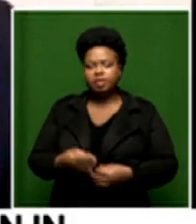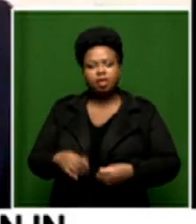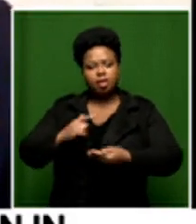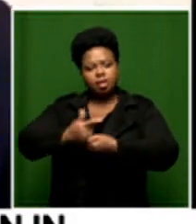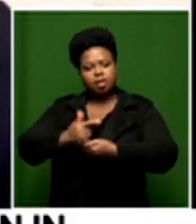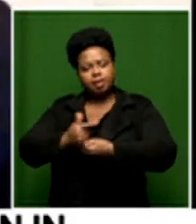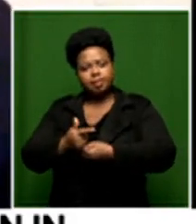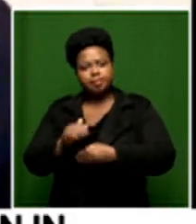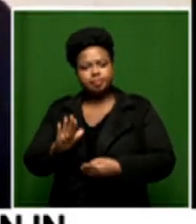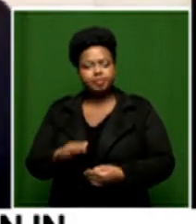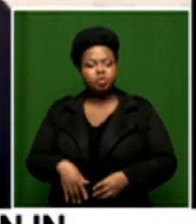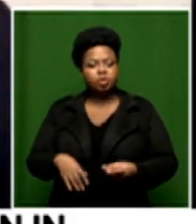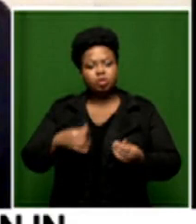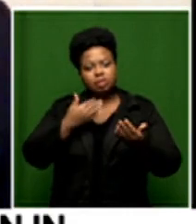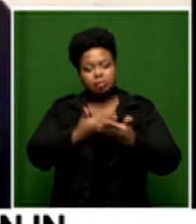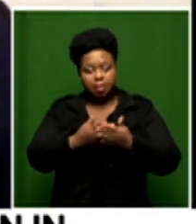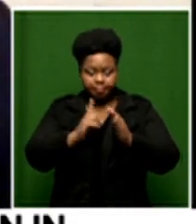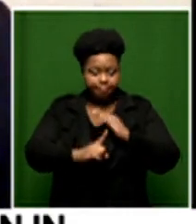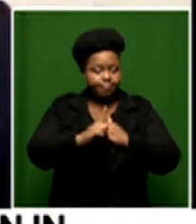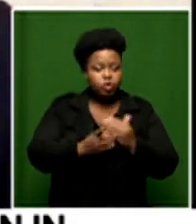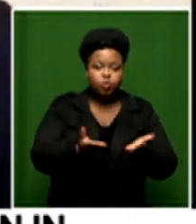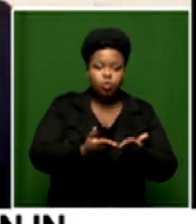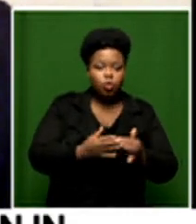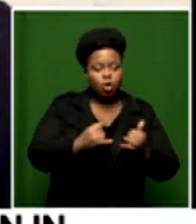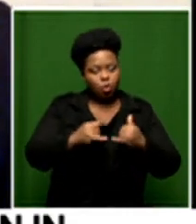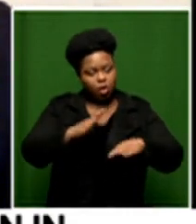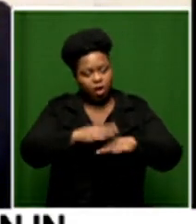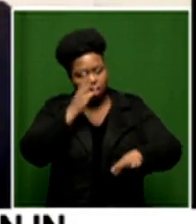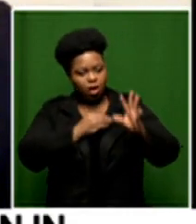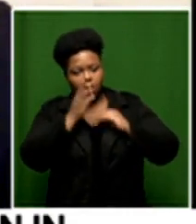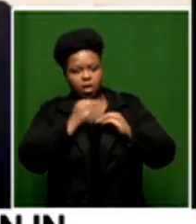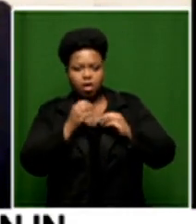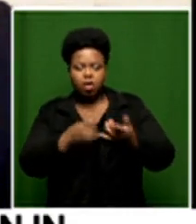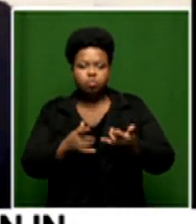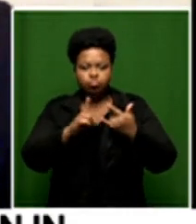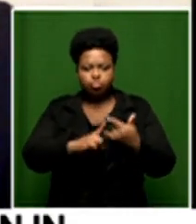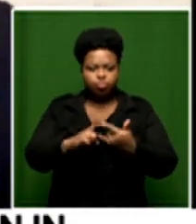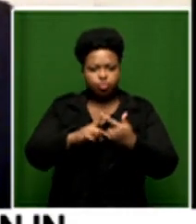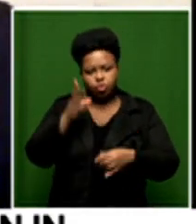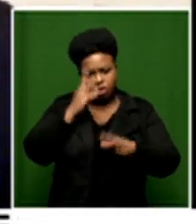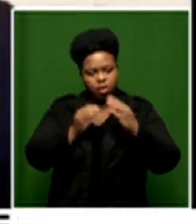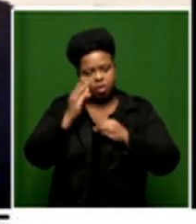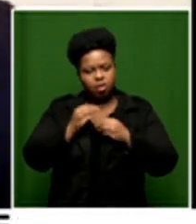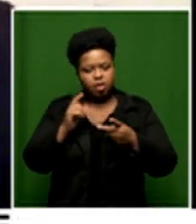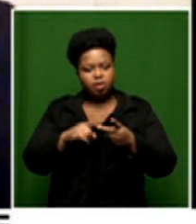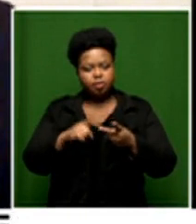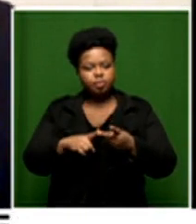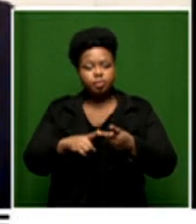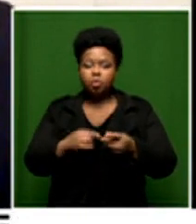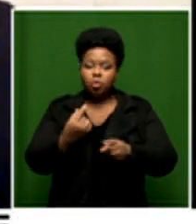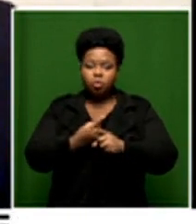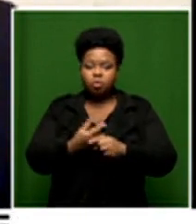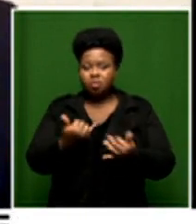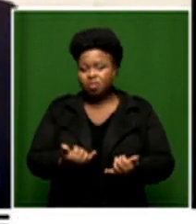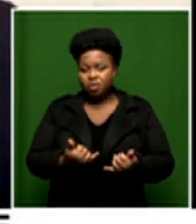that have have got the ability to go to a school that can do online teaching or go to a university that'll allow them to do these courses but